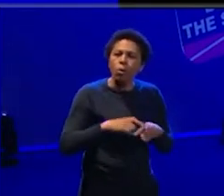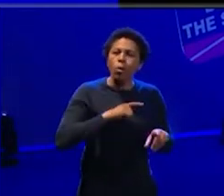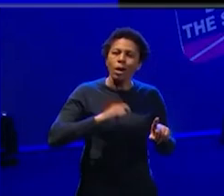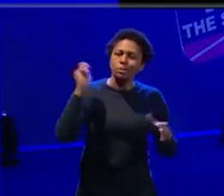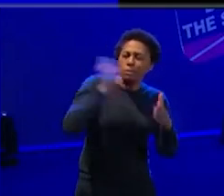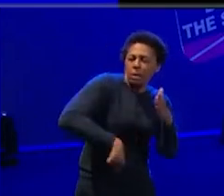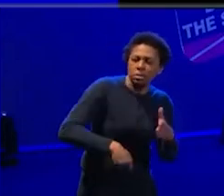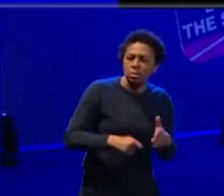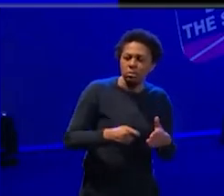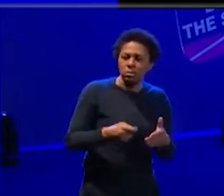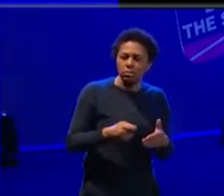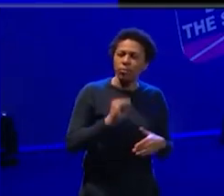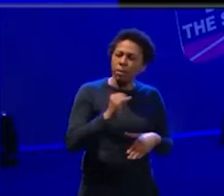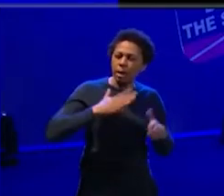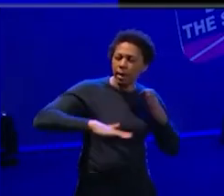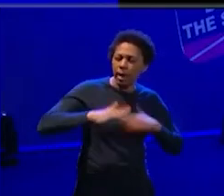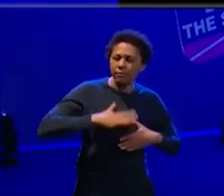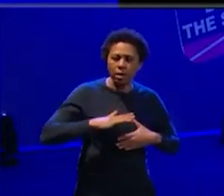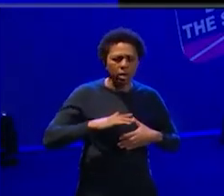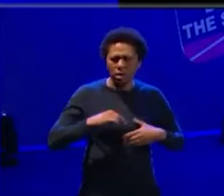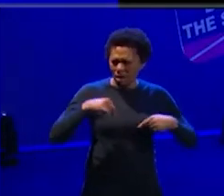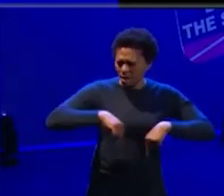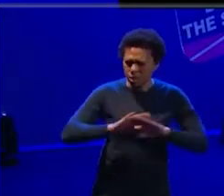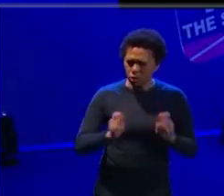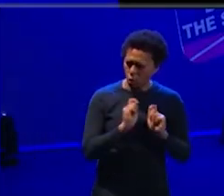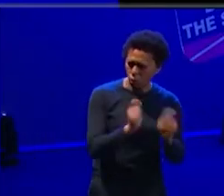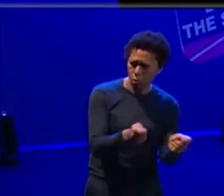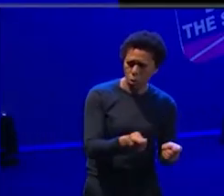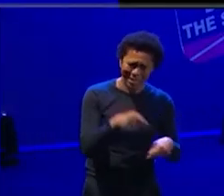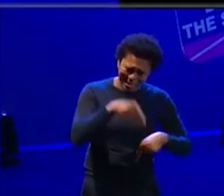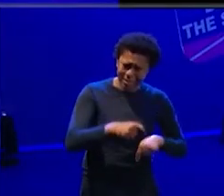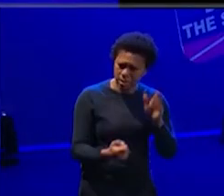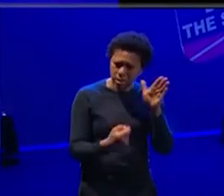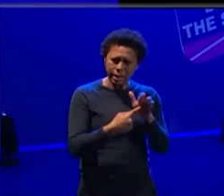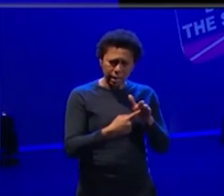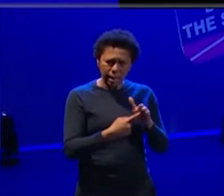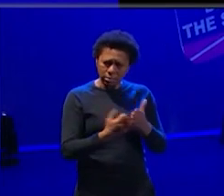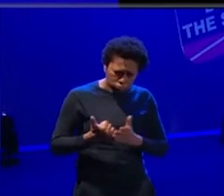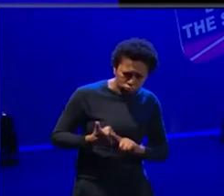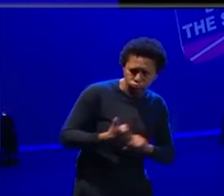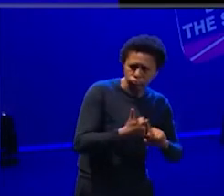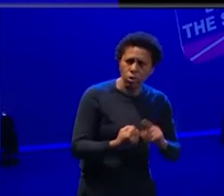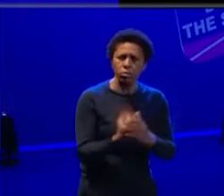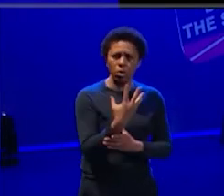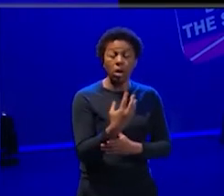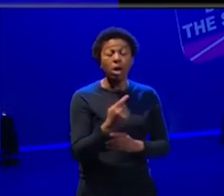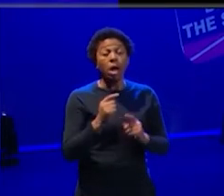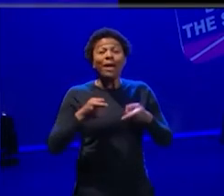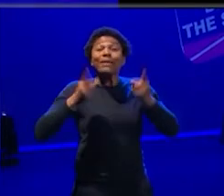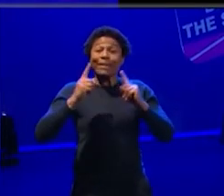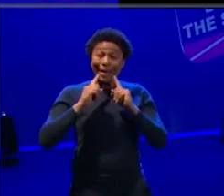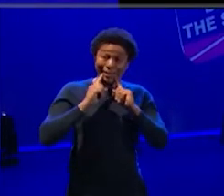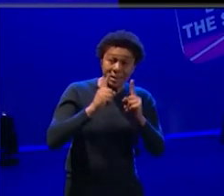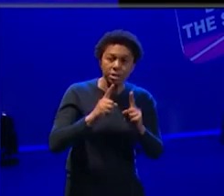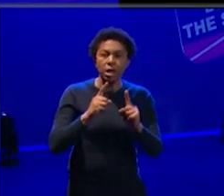actually it's our session isn't there as a reward. It's part of their key development. And that's what the head teacher and the governing body